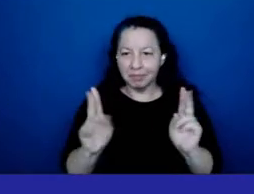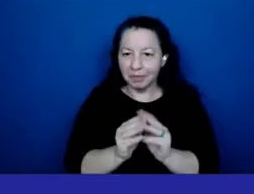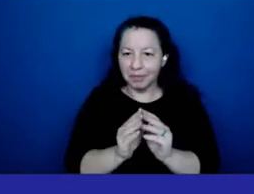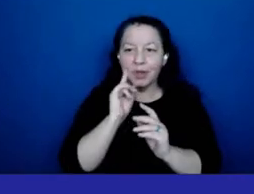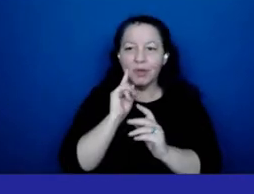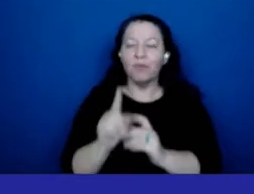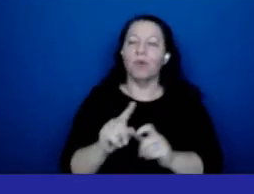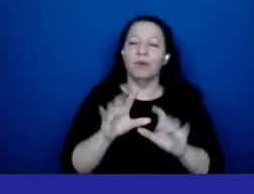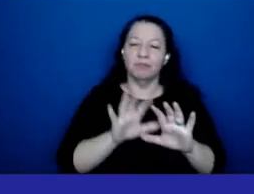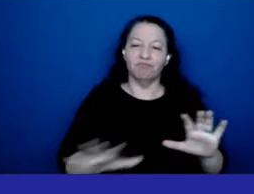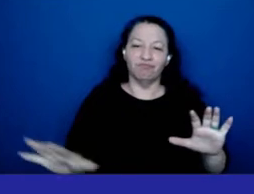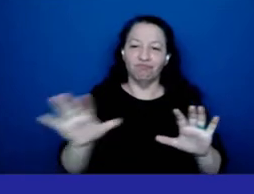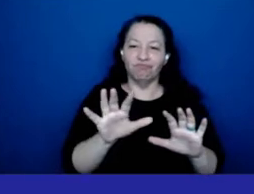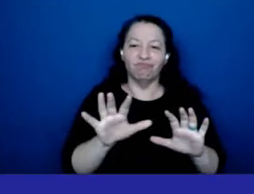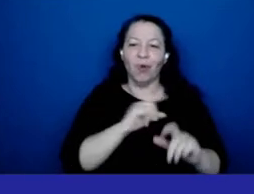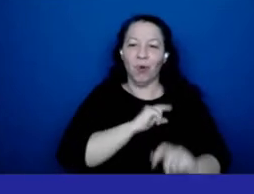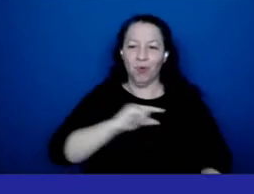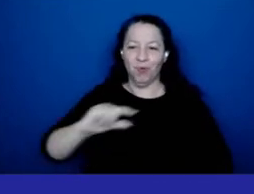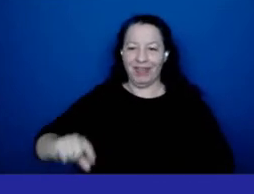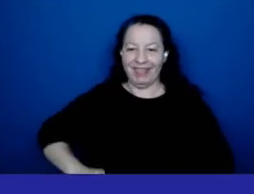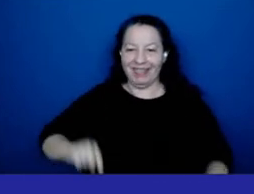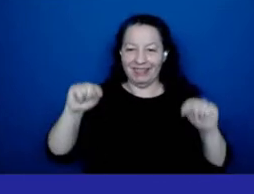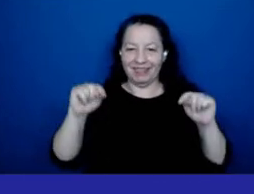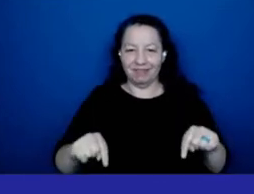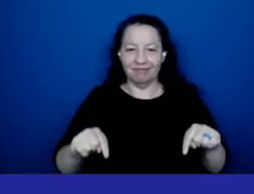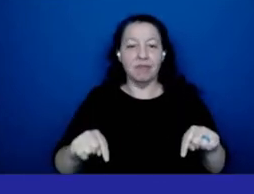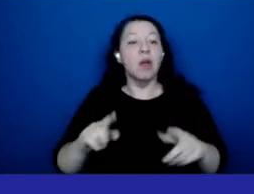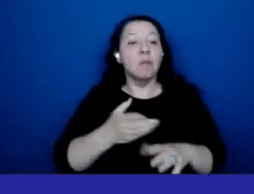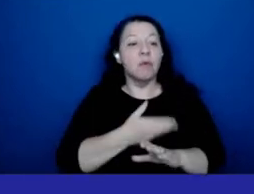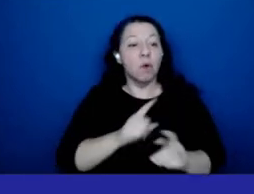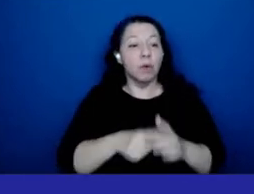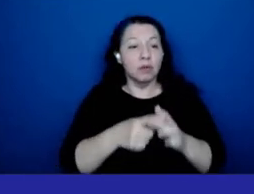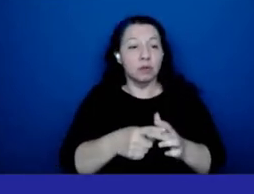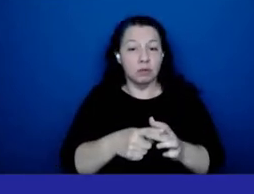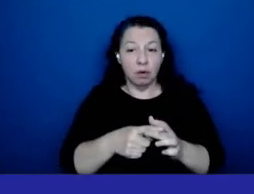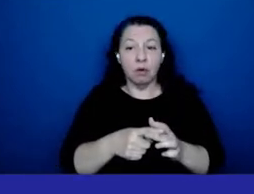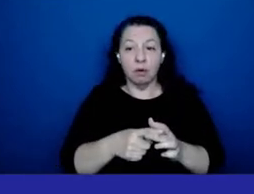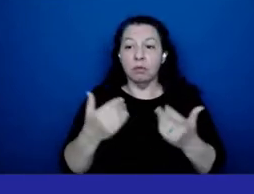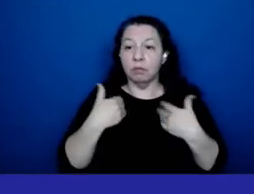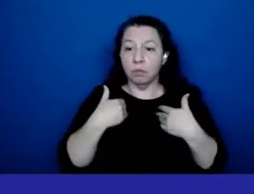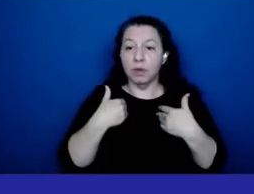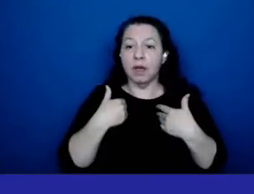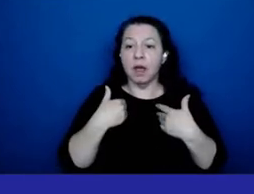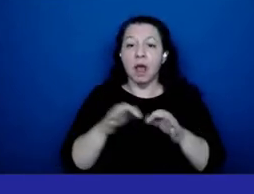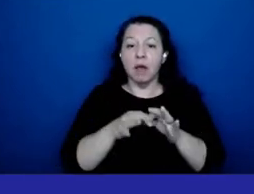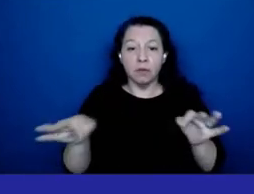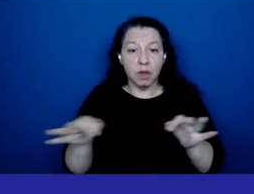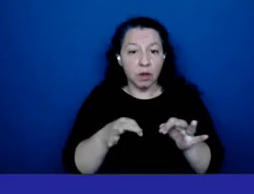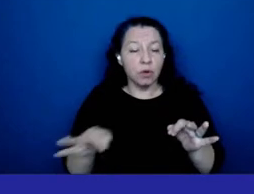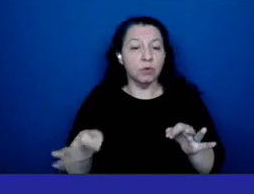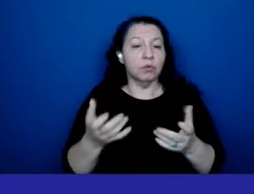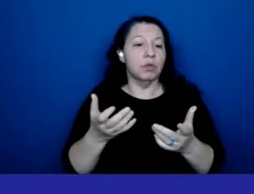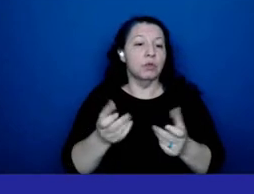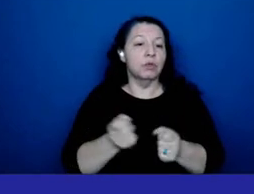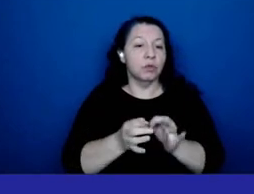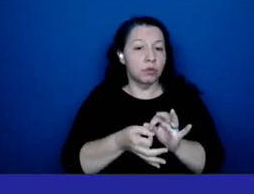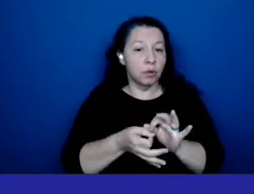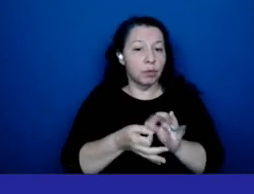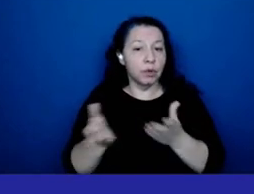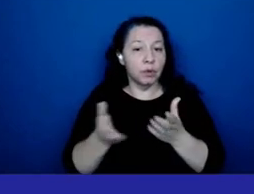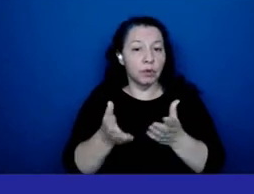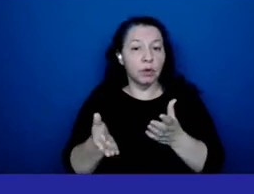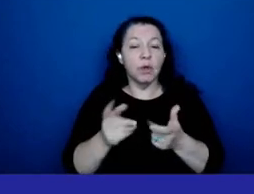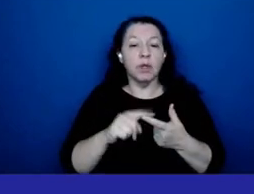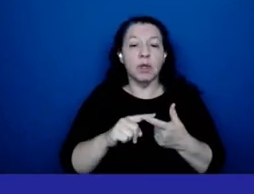before we start the formal program i would like to call to your attention that we have language translation service available in tengali